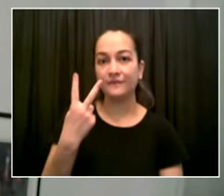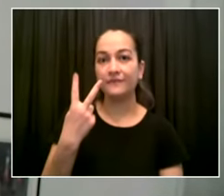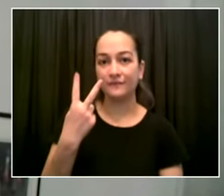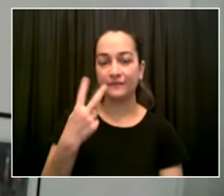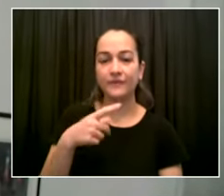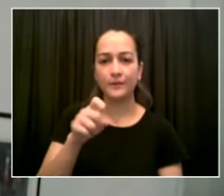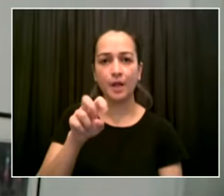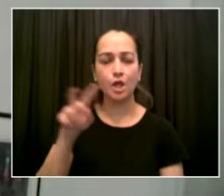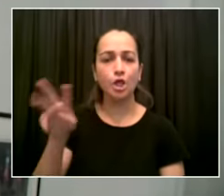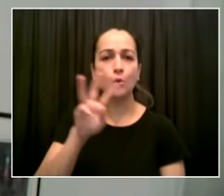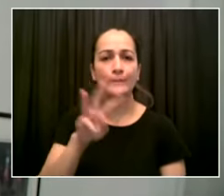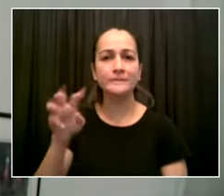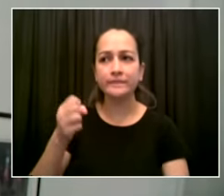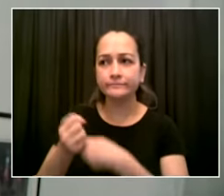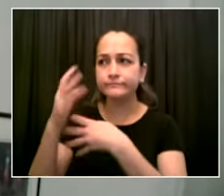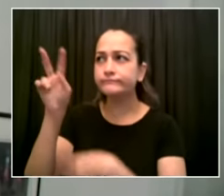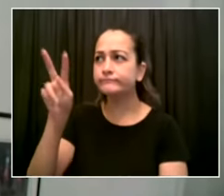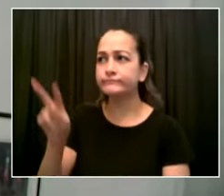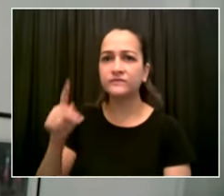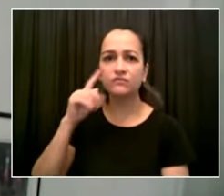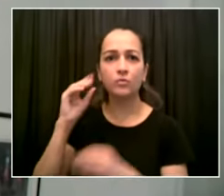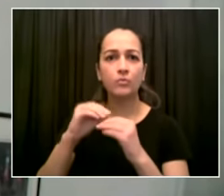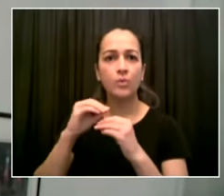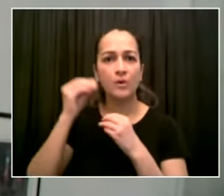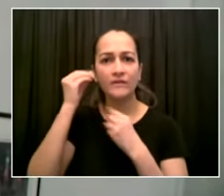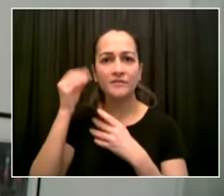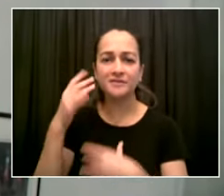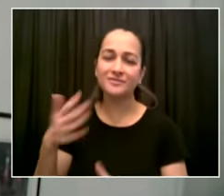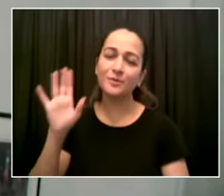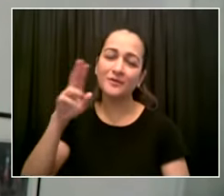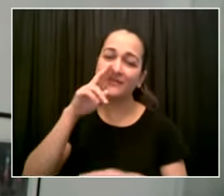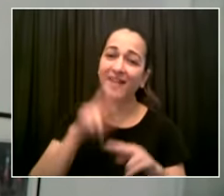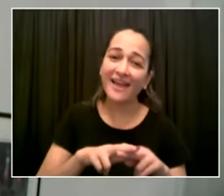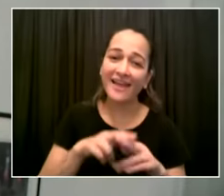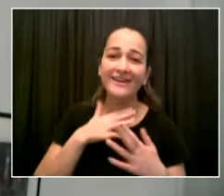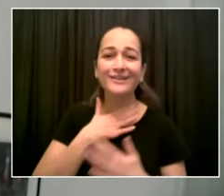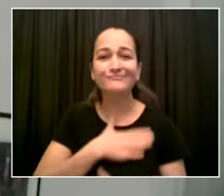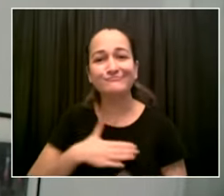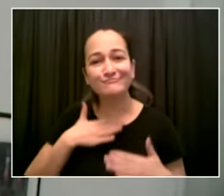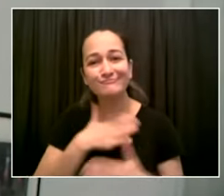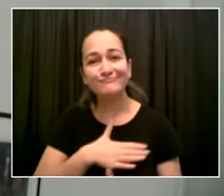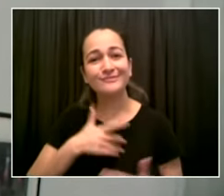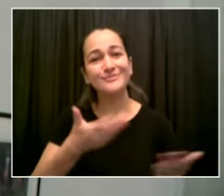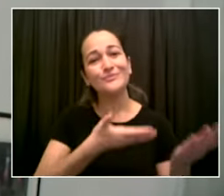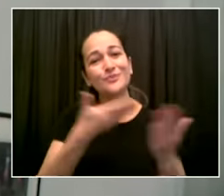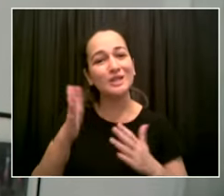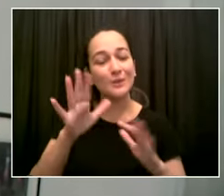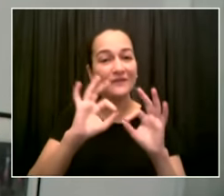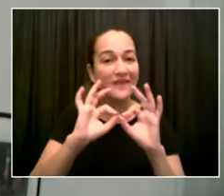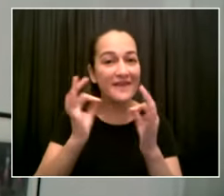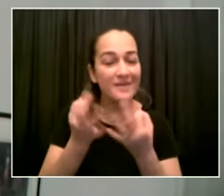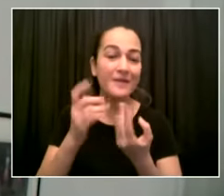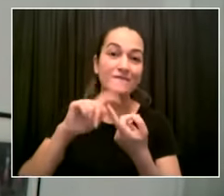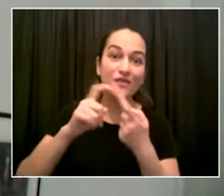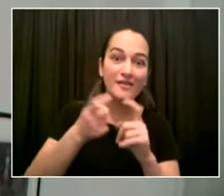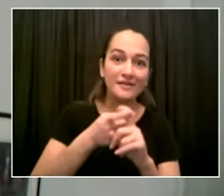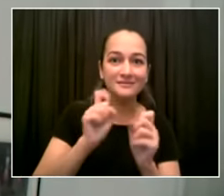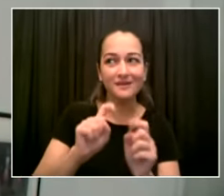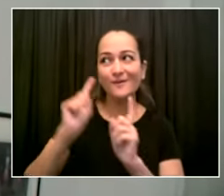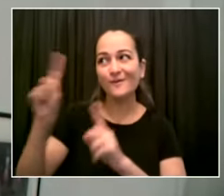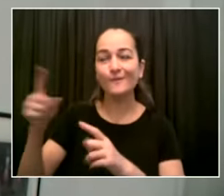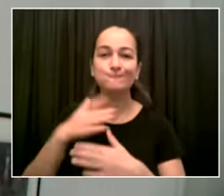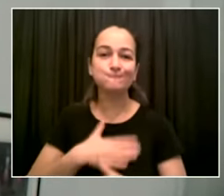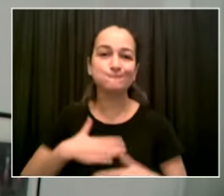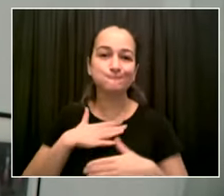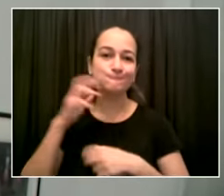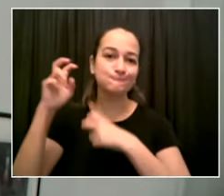explore time square with your whole family we wanted to do something bold to help celebrate our great city and it